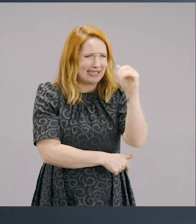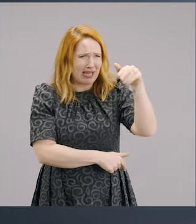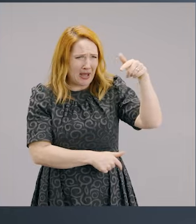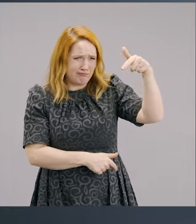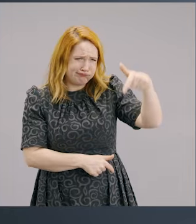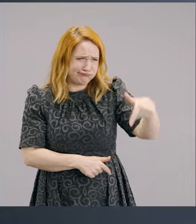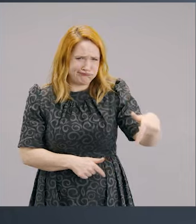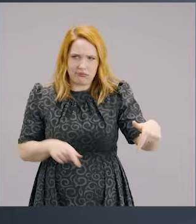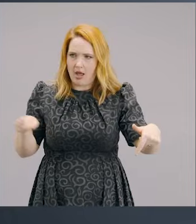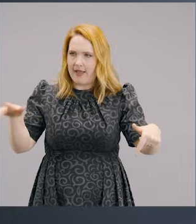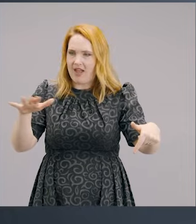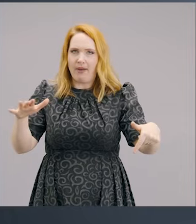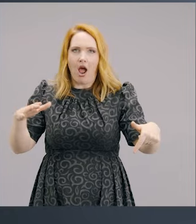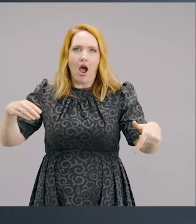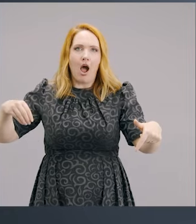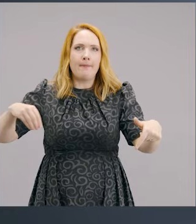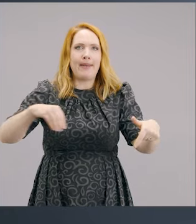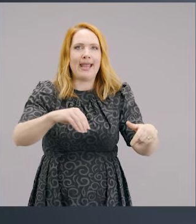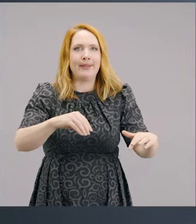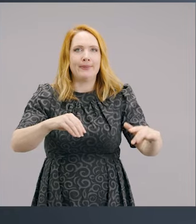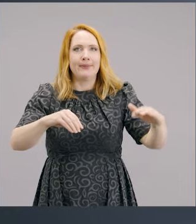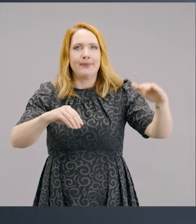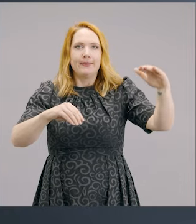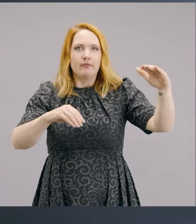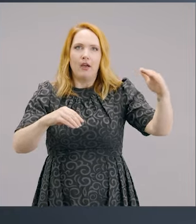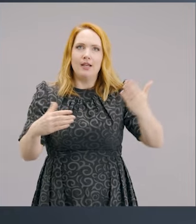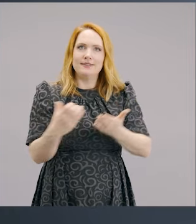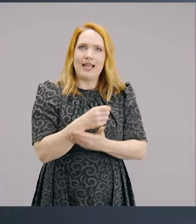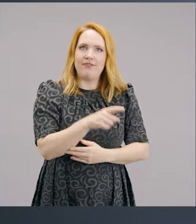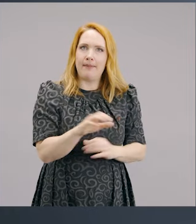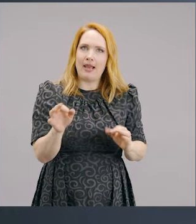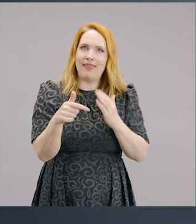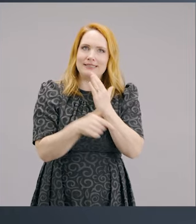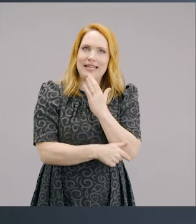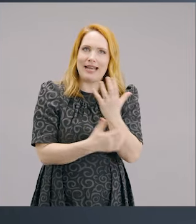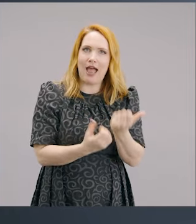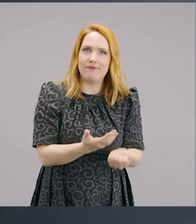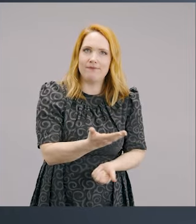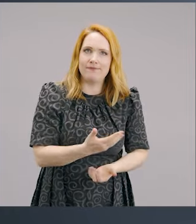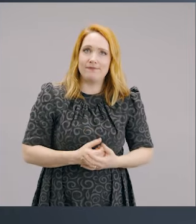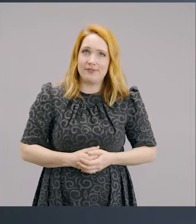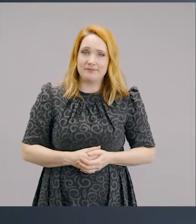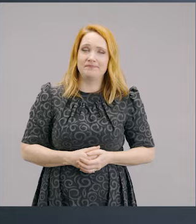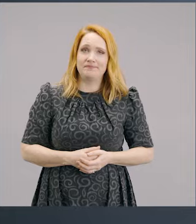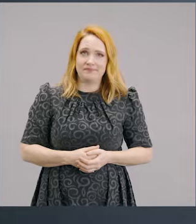discovered a debt that somebody has and they felt compelled by the Holy Spirit to help that person out of debt.